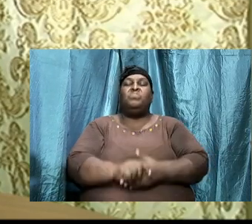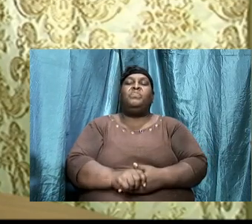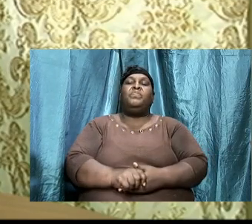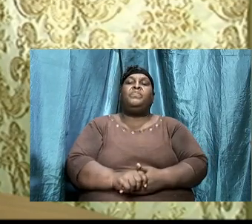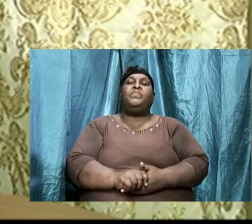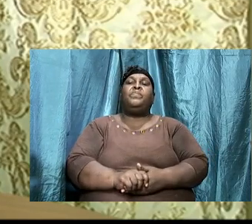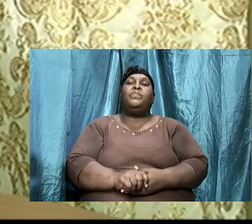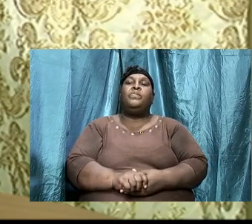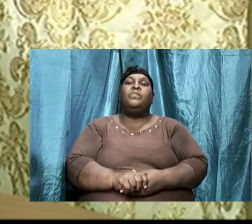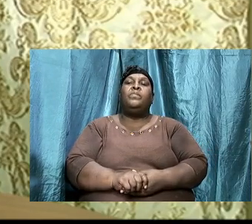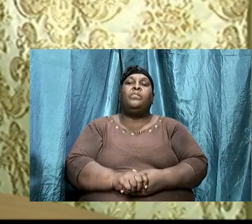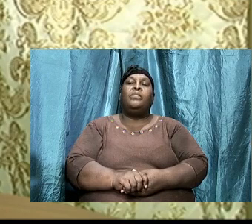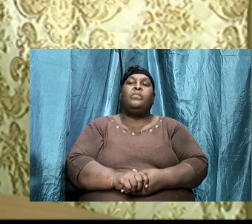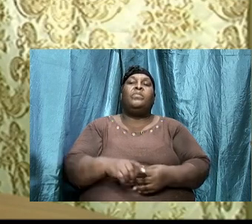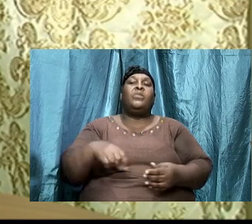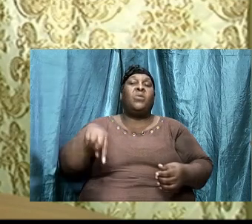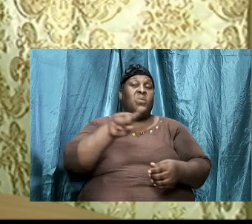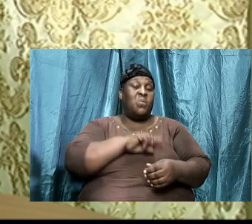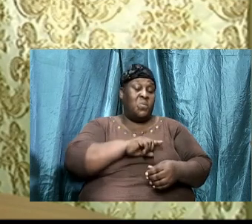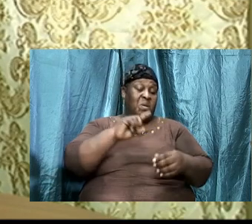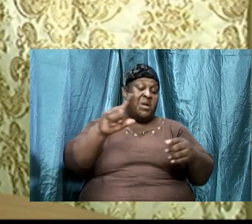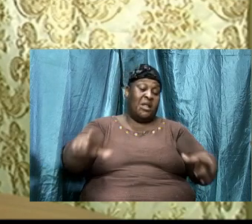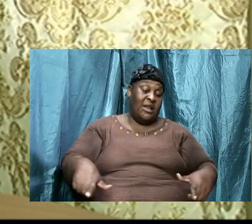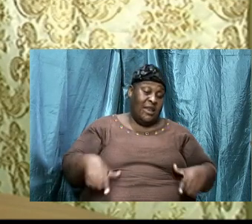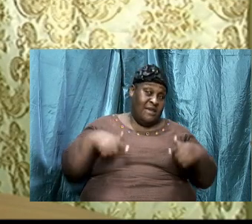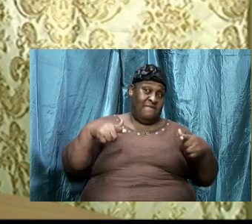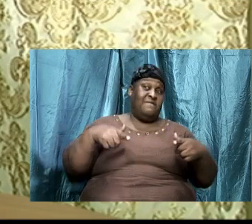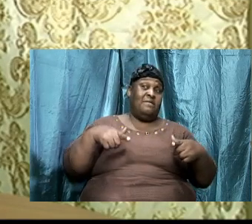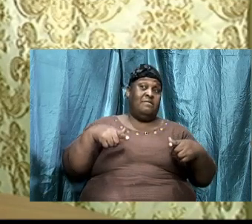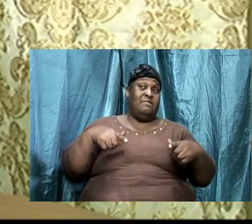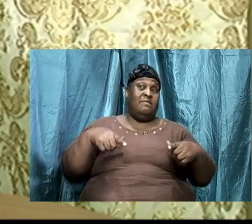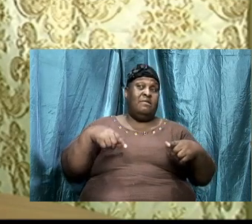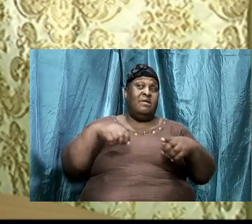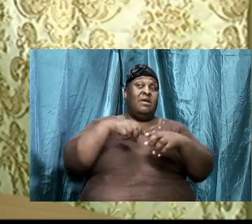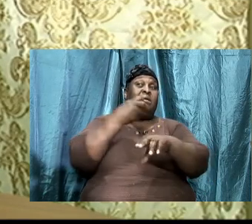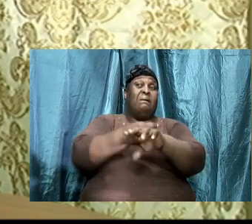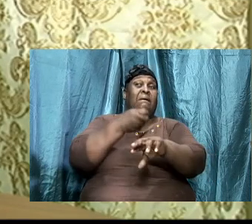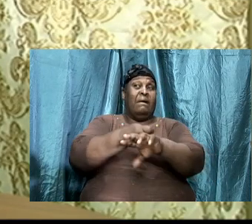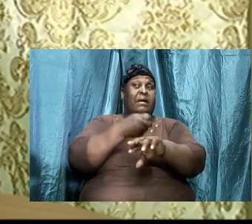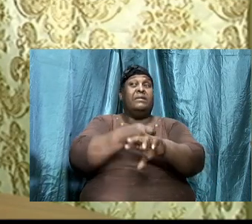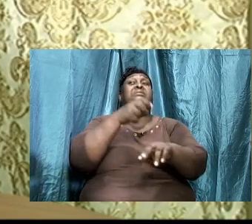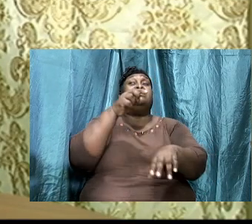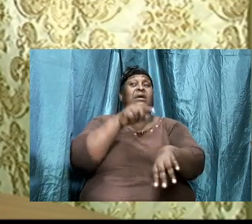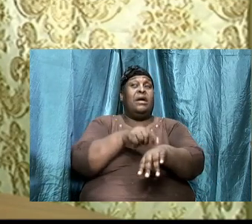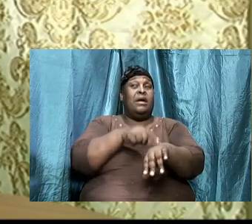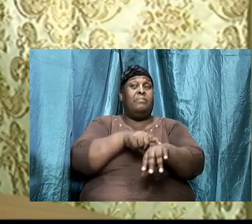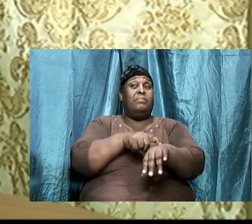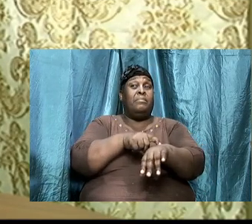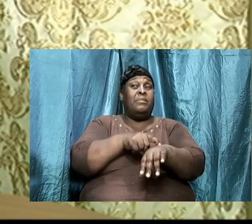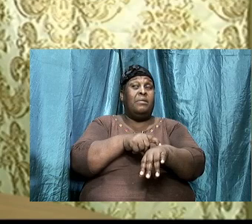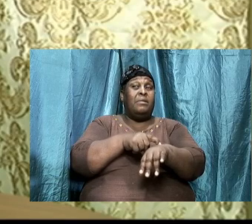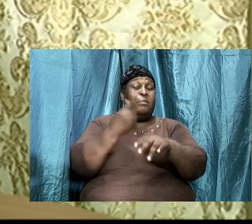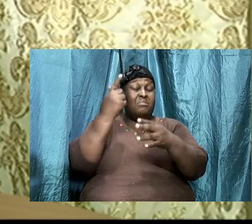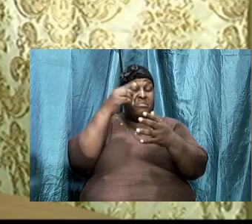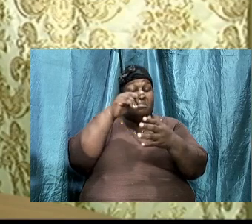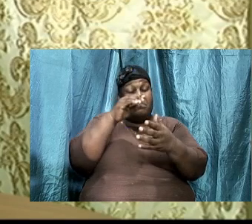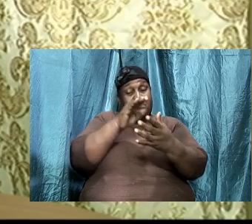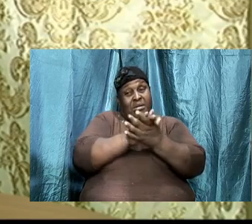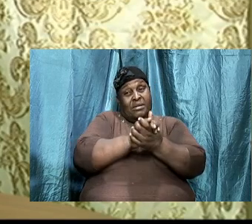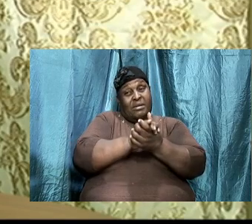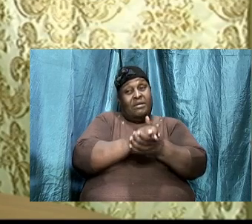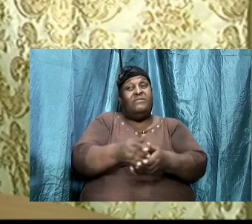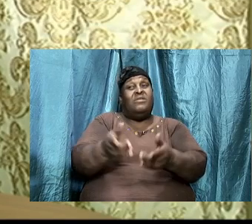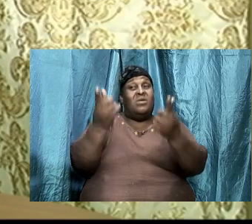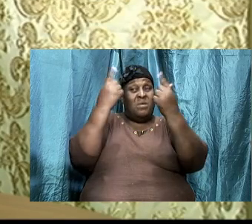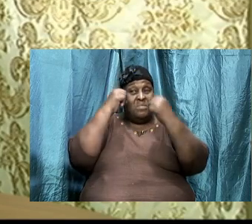And we are living in challenging times, but I believe, come at the hour, come at the man,